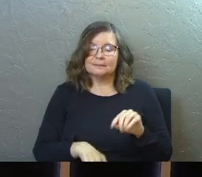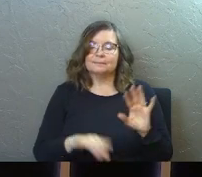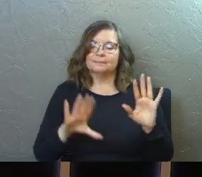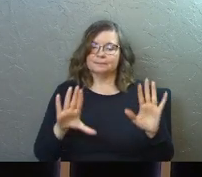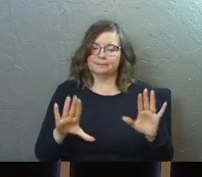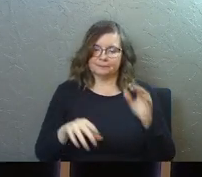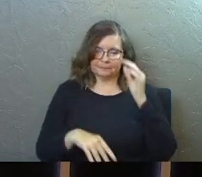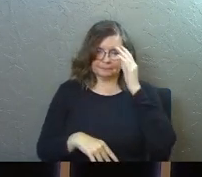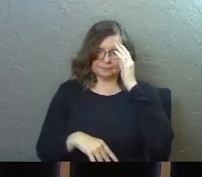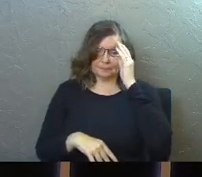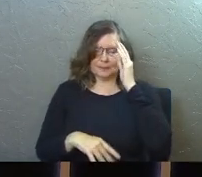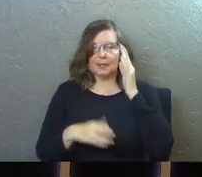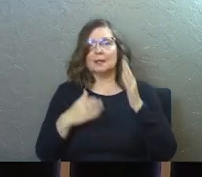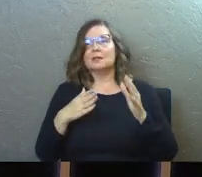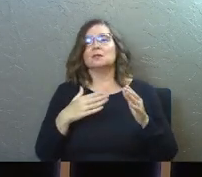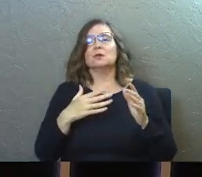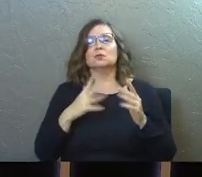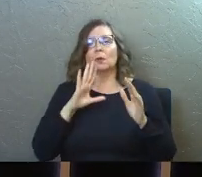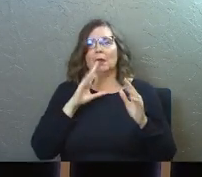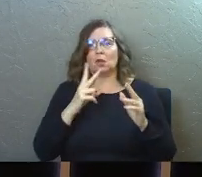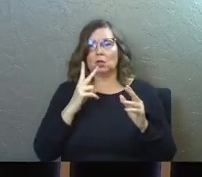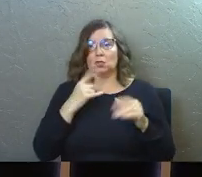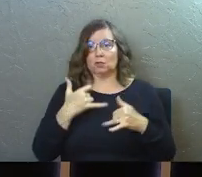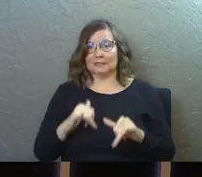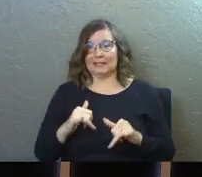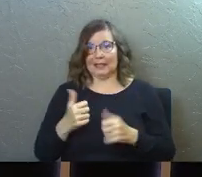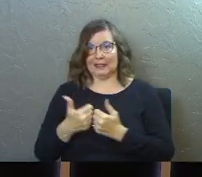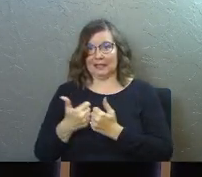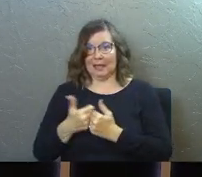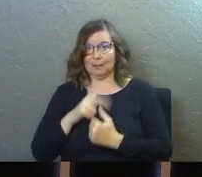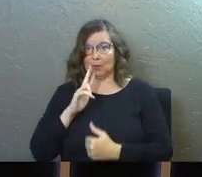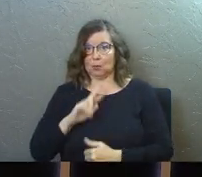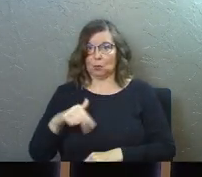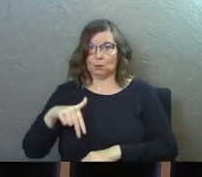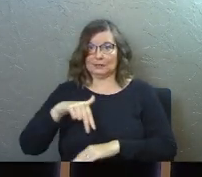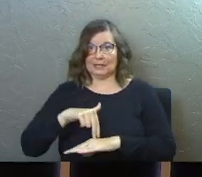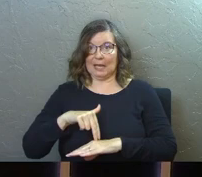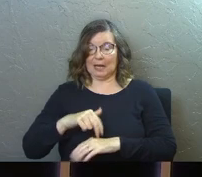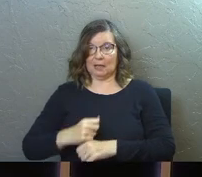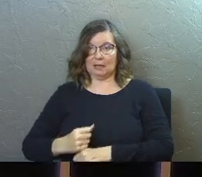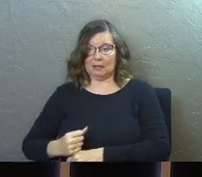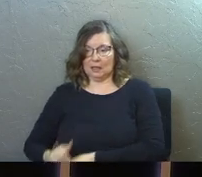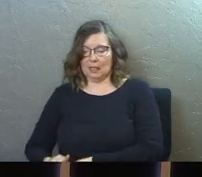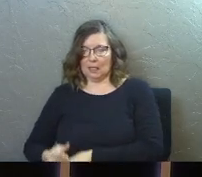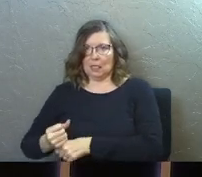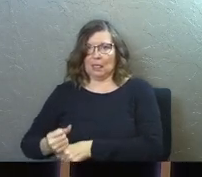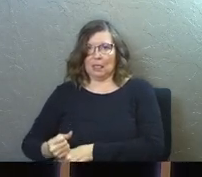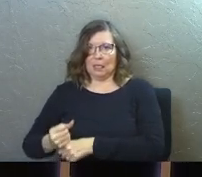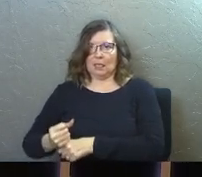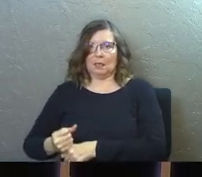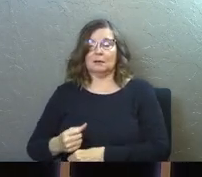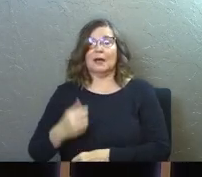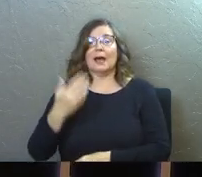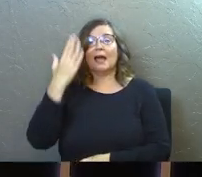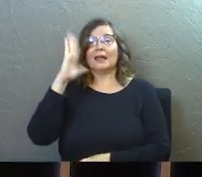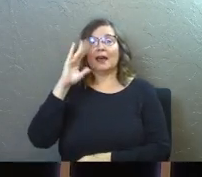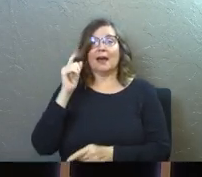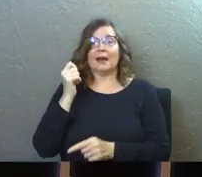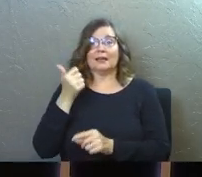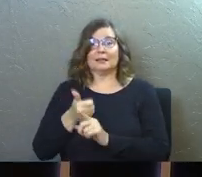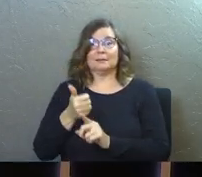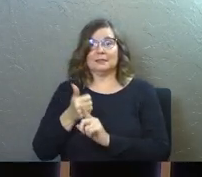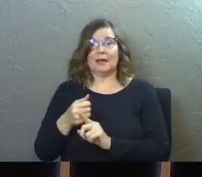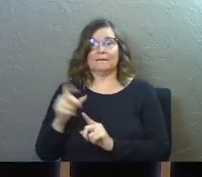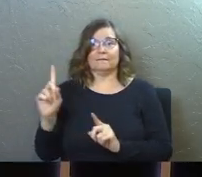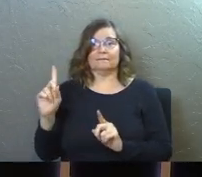So here's the way the picture continues to go. You're still at the World Series. The three-year-old's standing there absolutely helpless. And then God himself walks up to the plate,